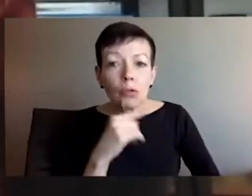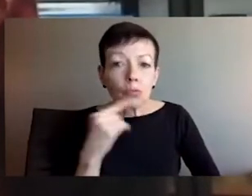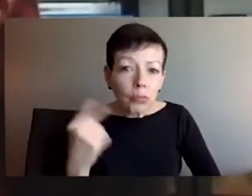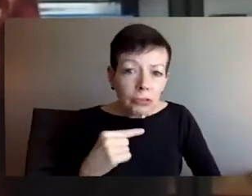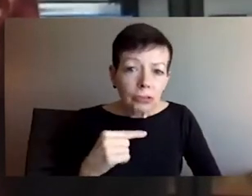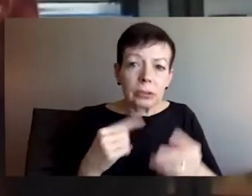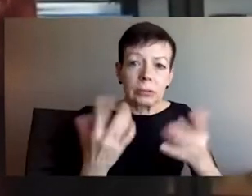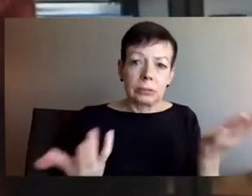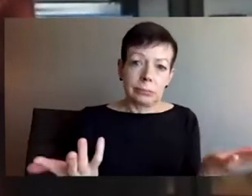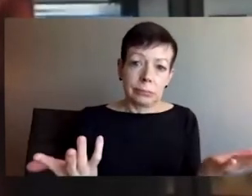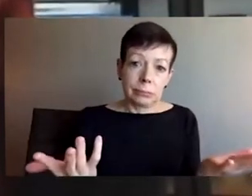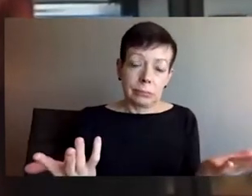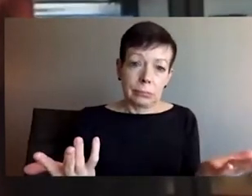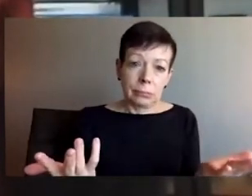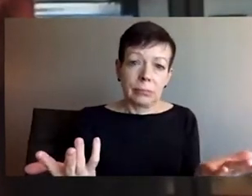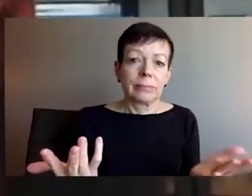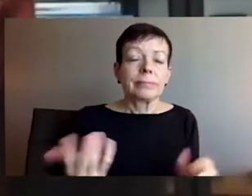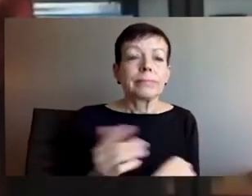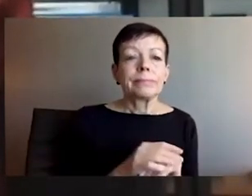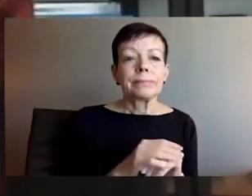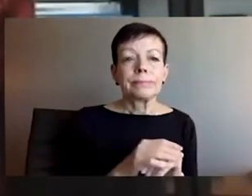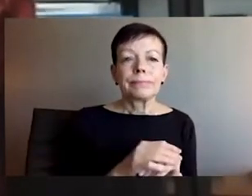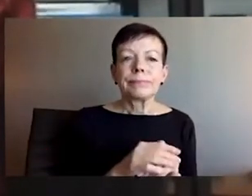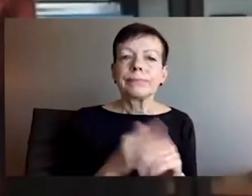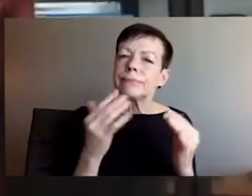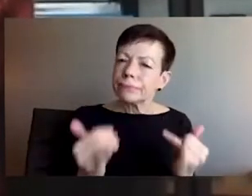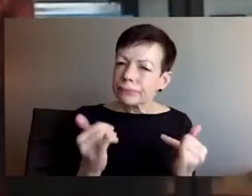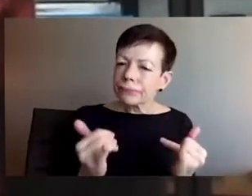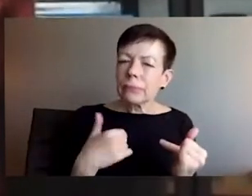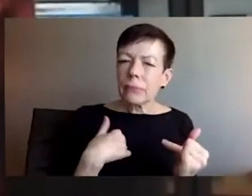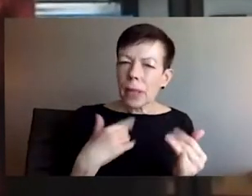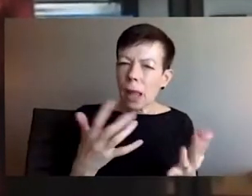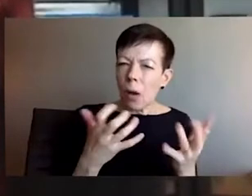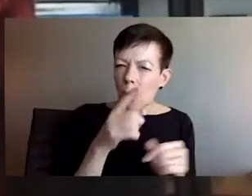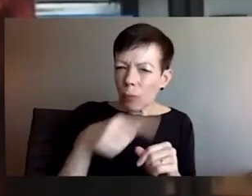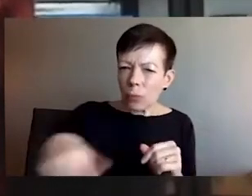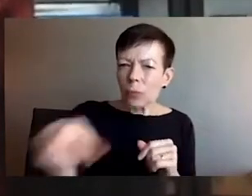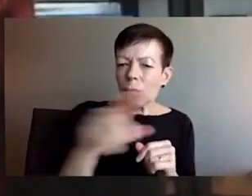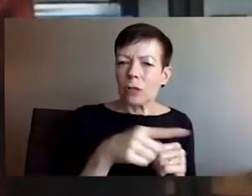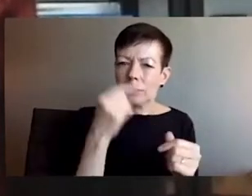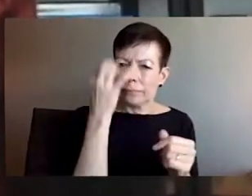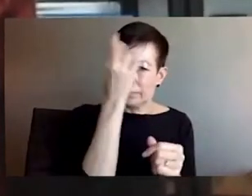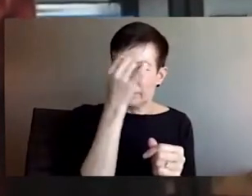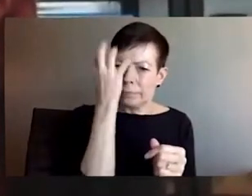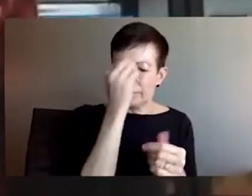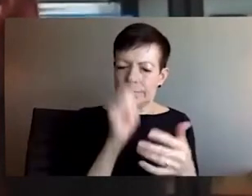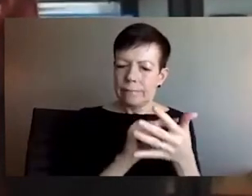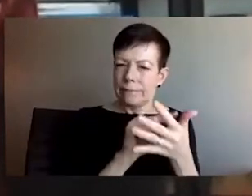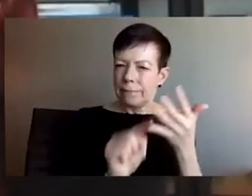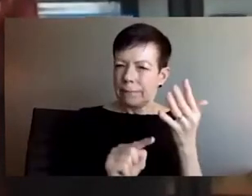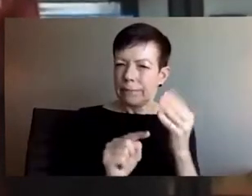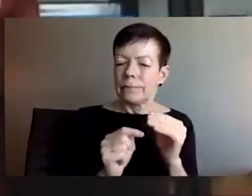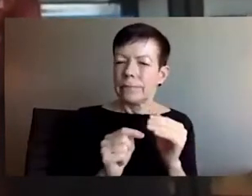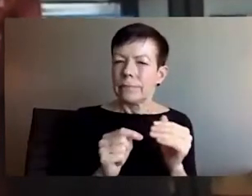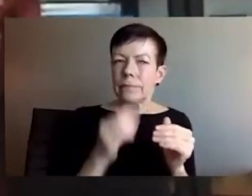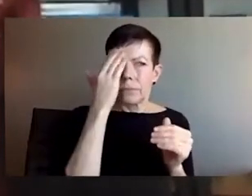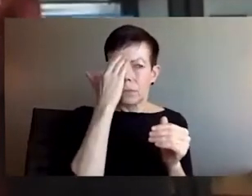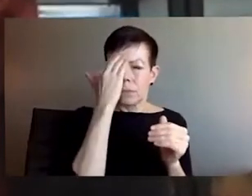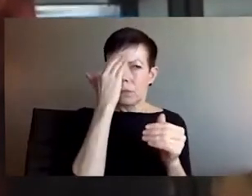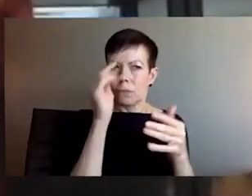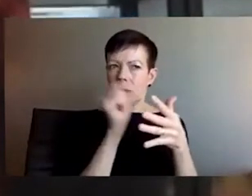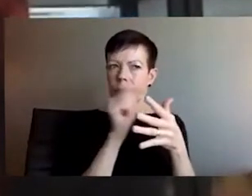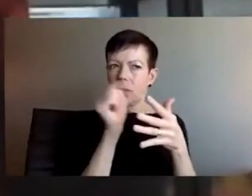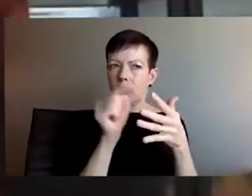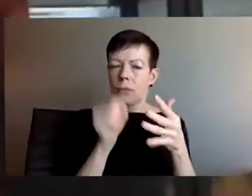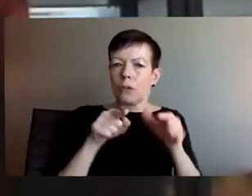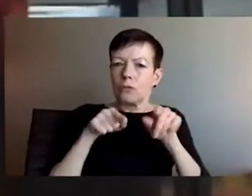Mariokhod and the city of Kharkiv. Most people in both of those cities speak mainly Russian. So this is the